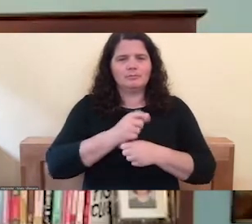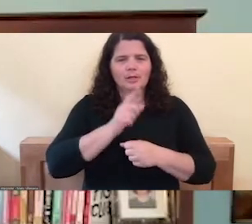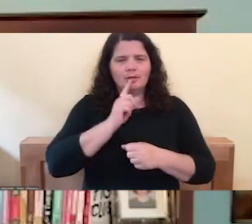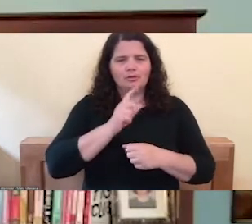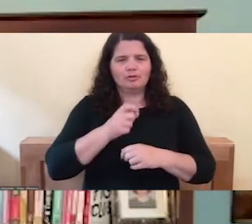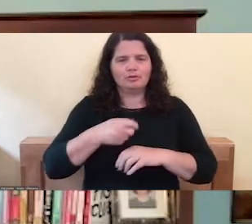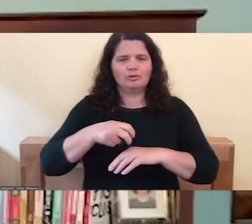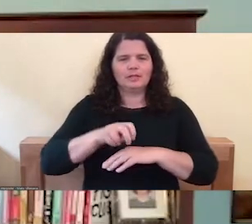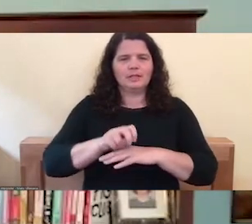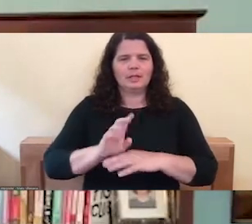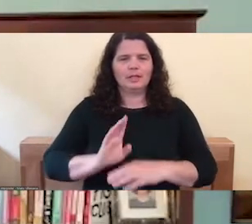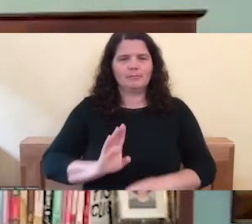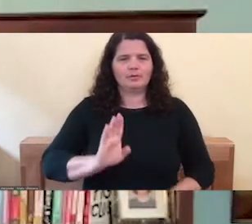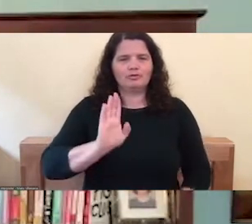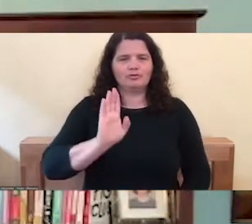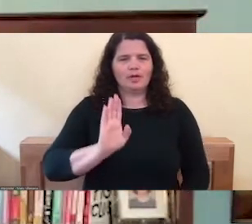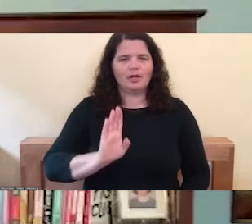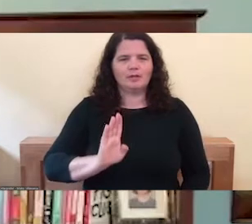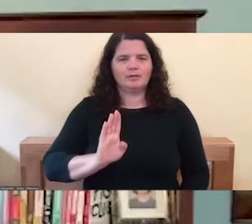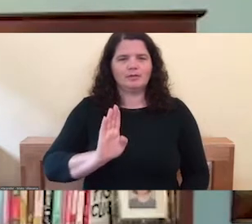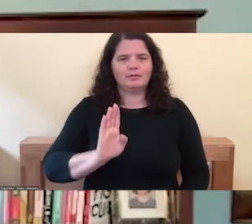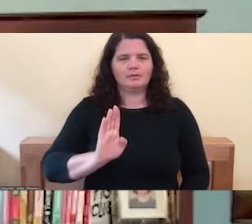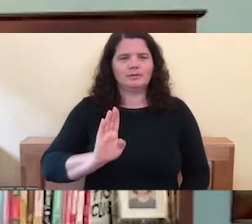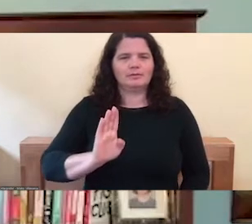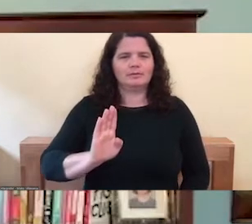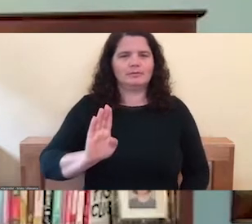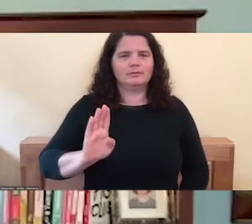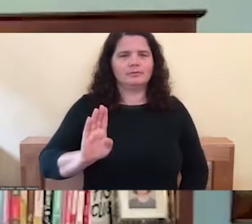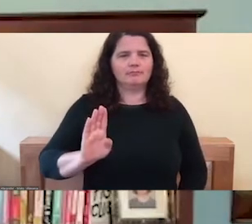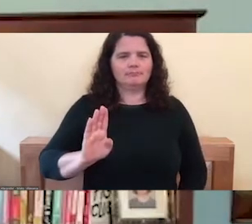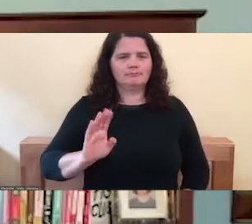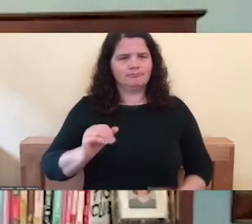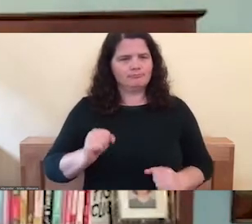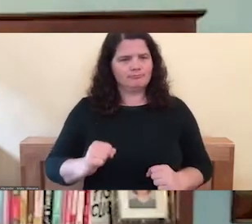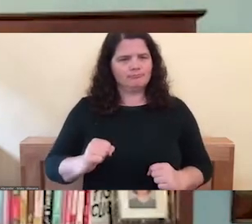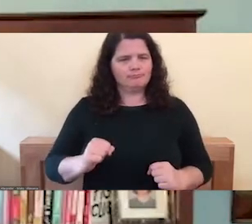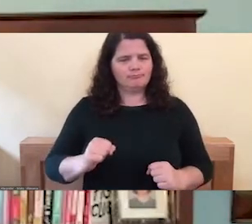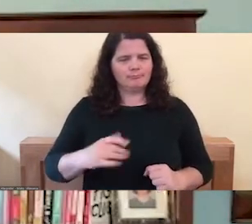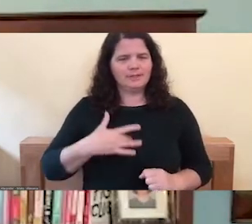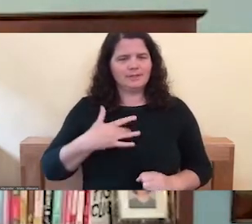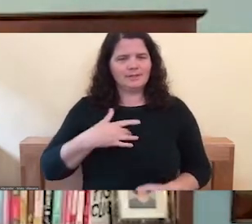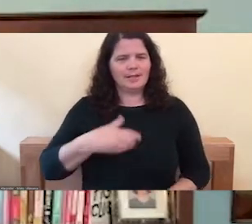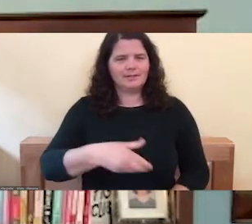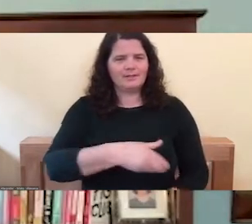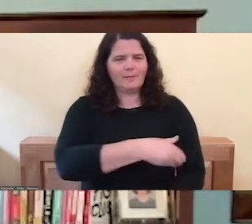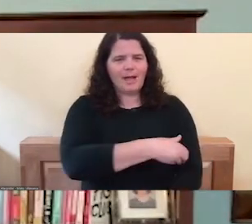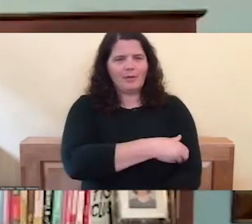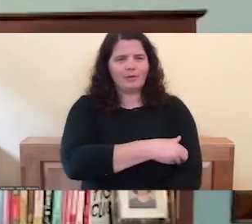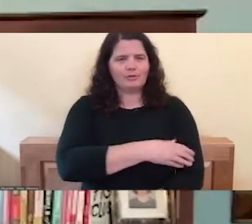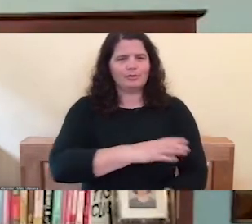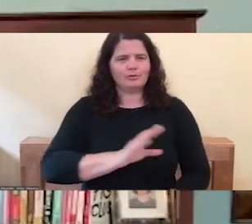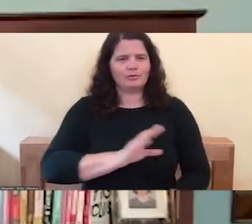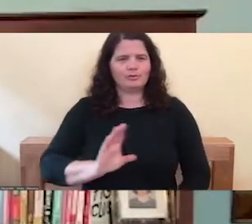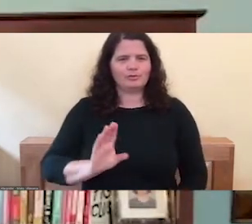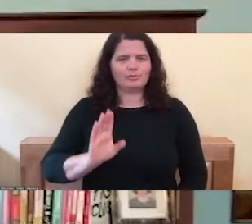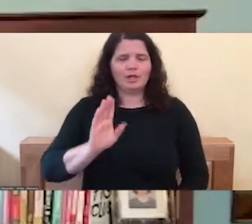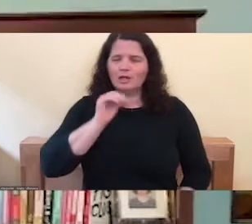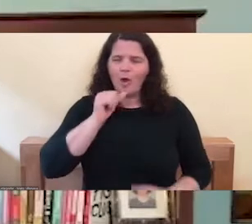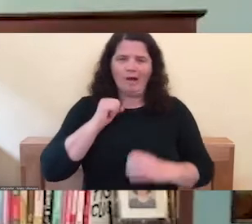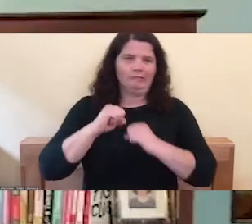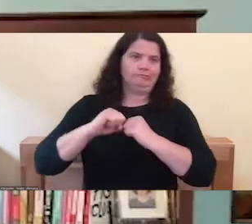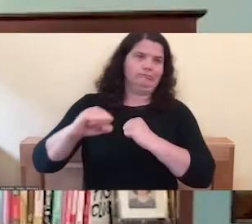your, your body isn't, um, embodying a sense of power with the straight back. Don't strain it.